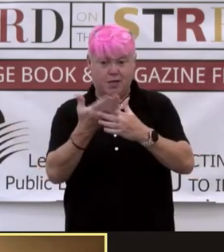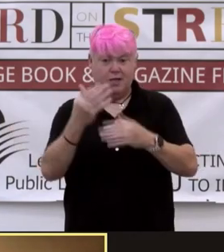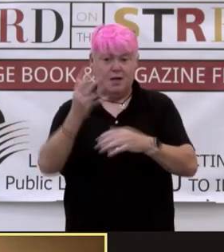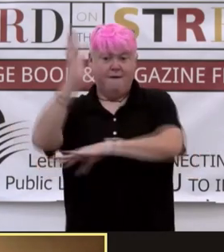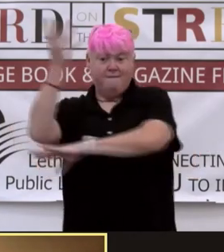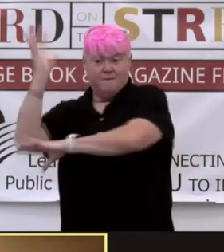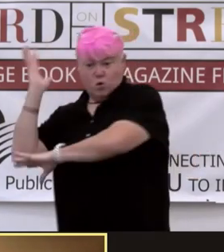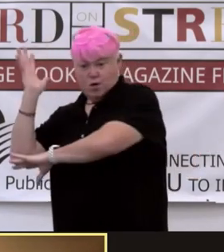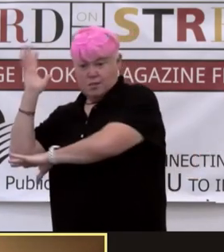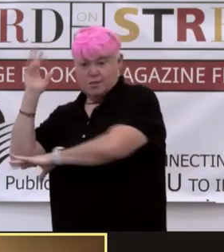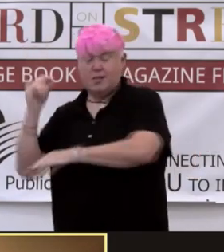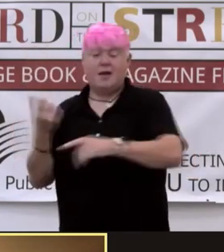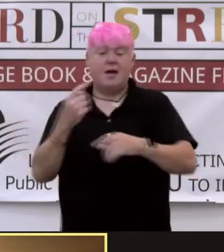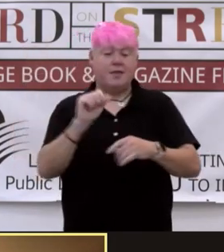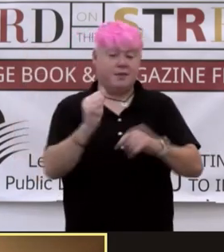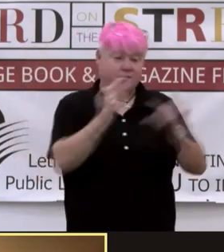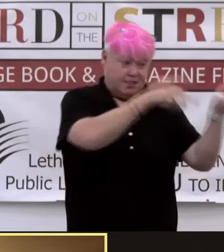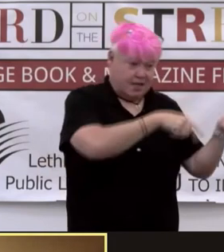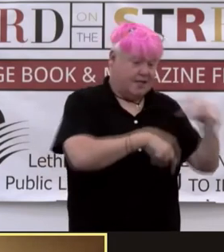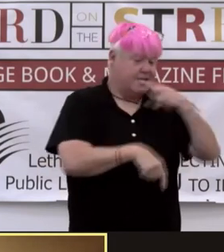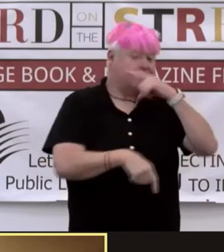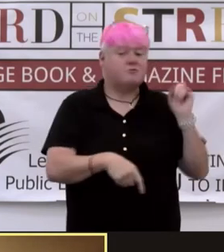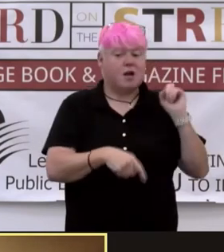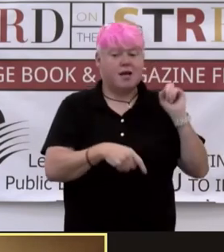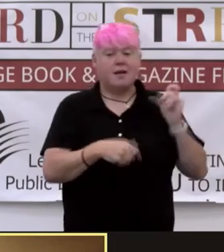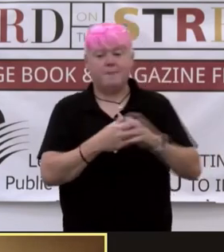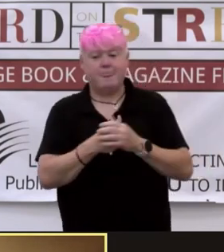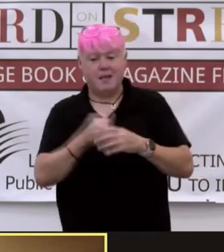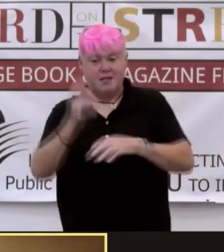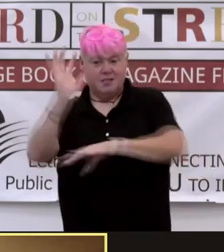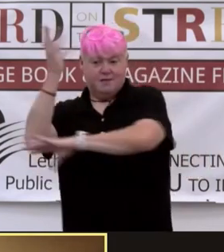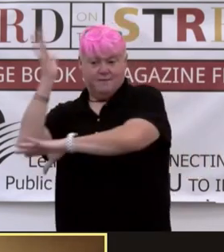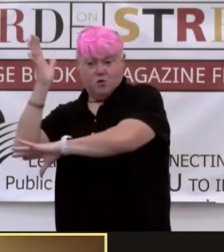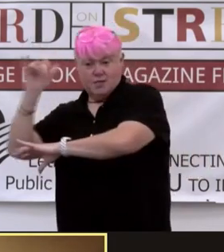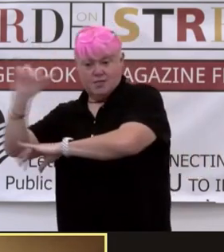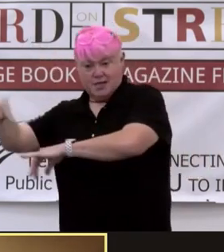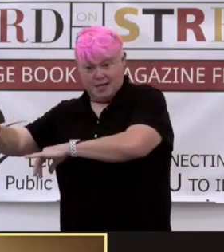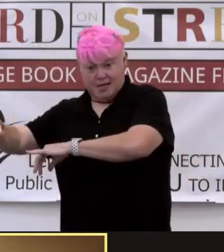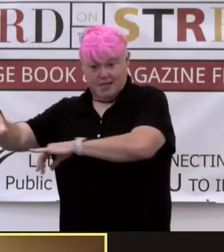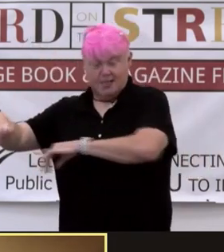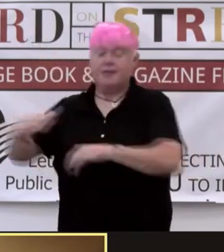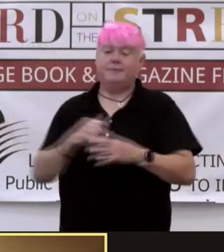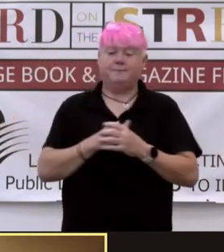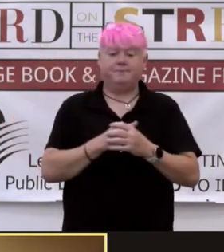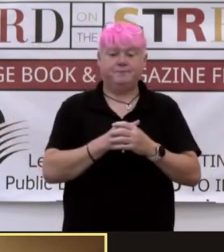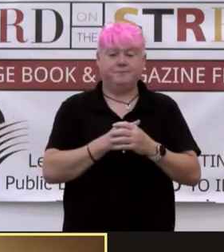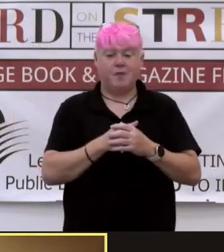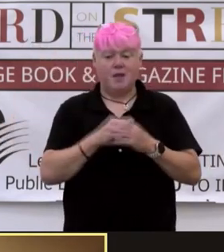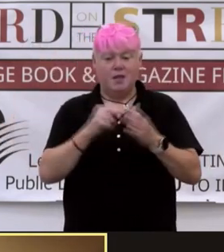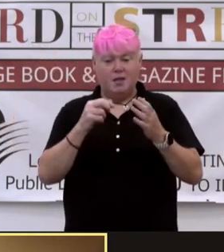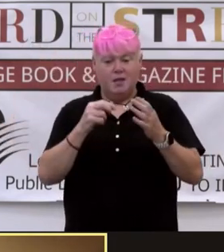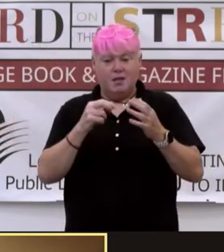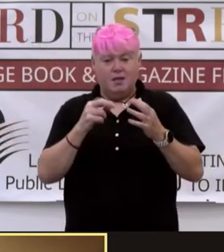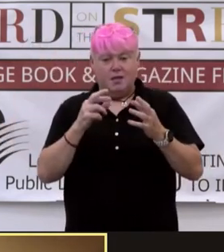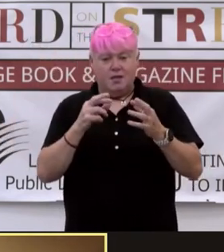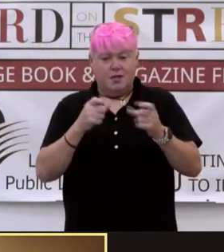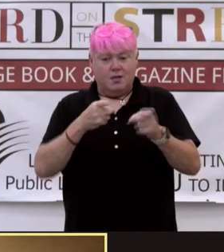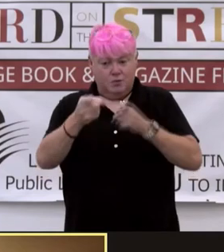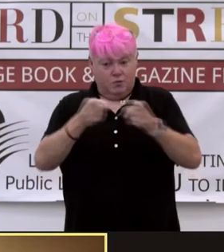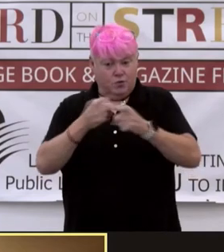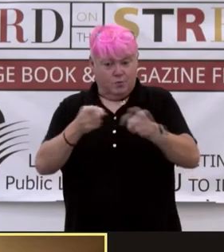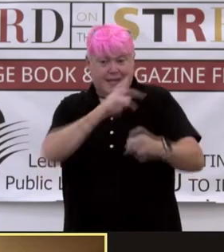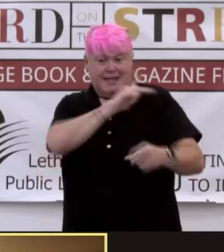is the desert, and the other side is the forest. So the forest side is ruled by the king of the country,